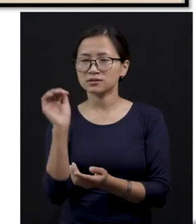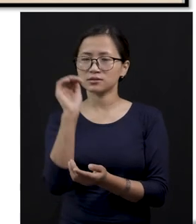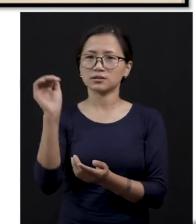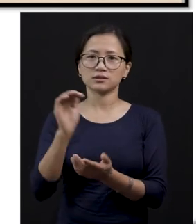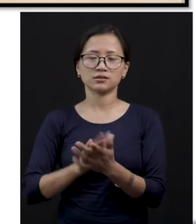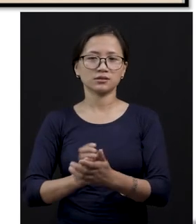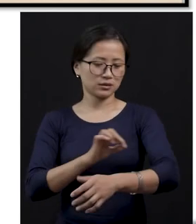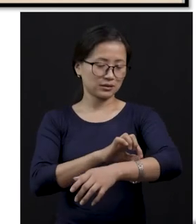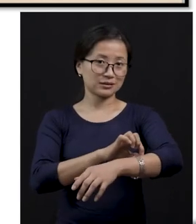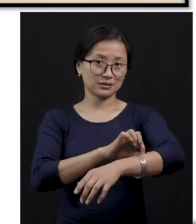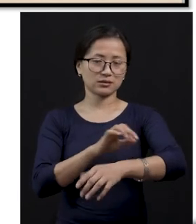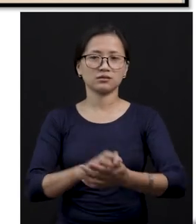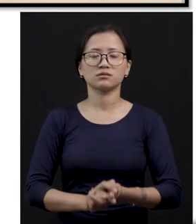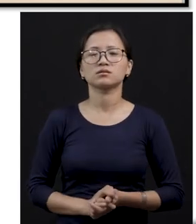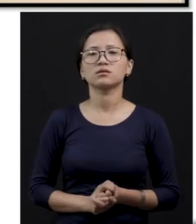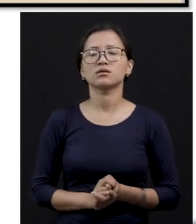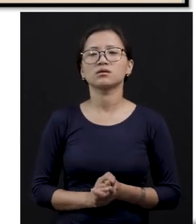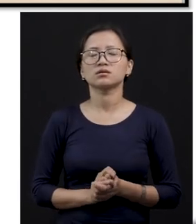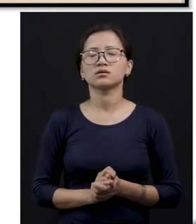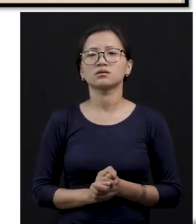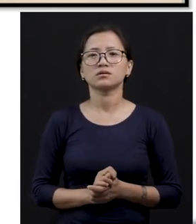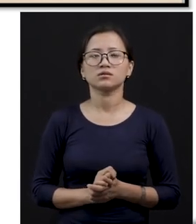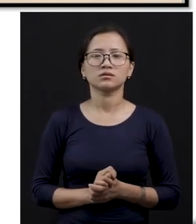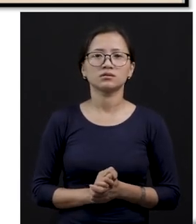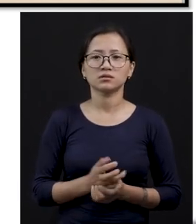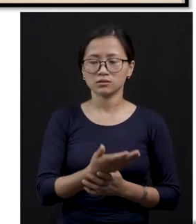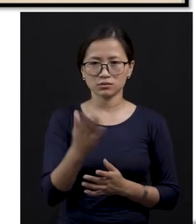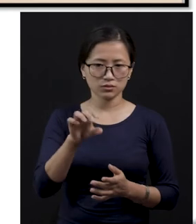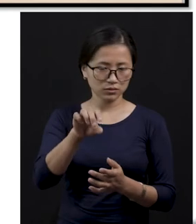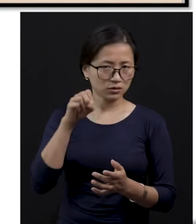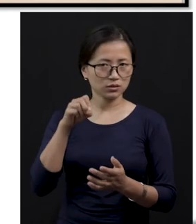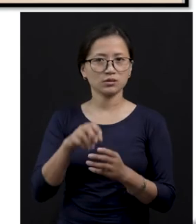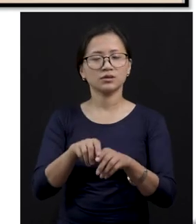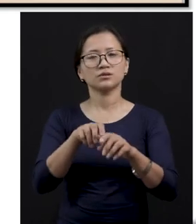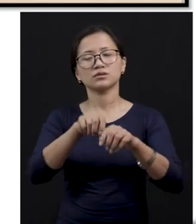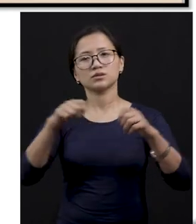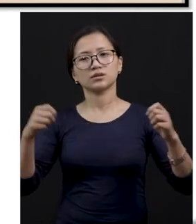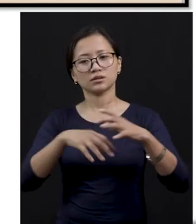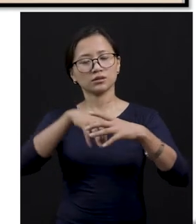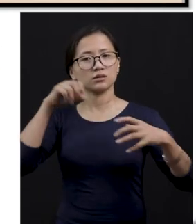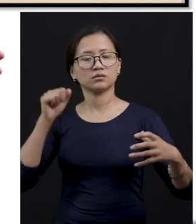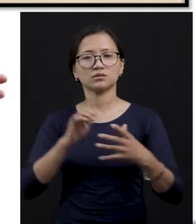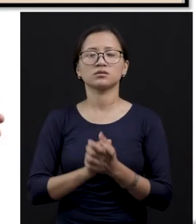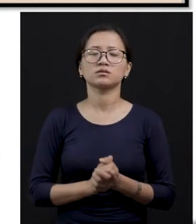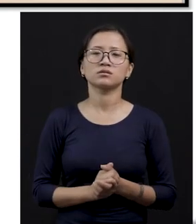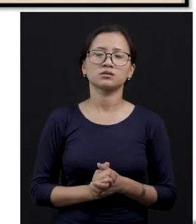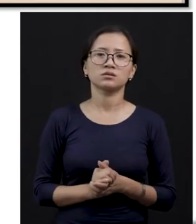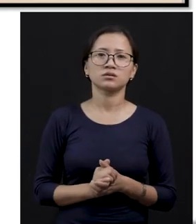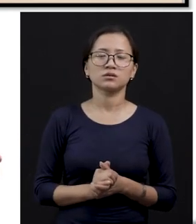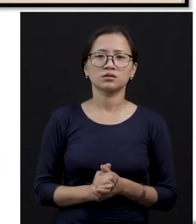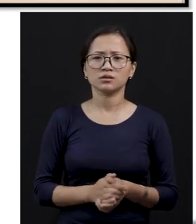hides, okay? The skin of animals are known as the hides. From there, you take out the skin, and then you make, you know,